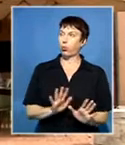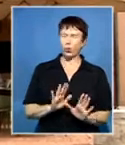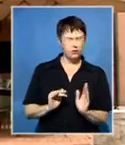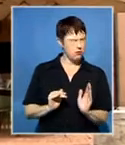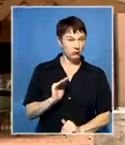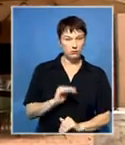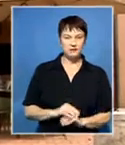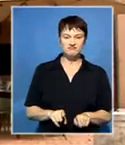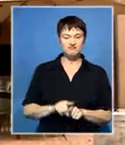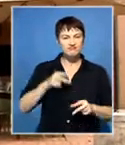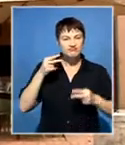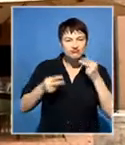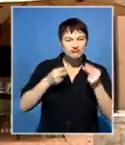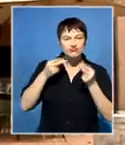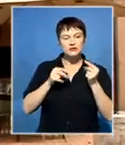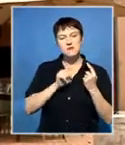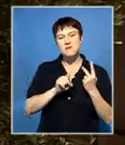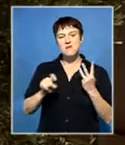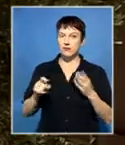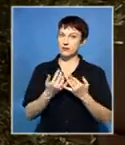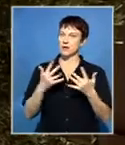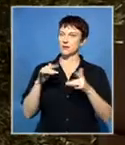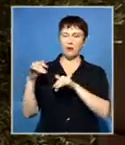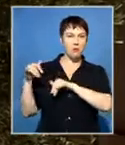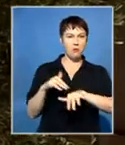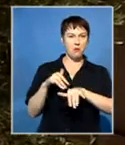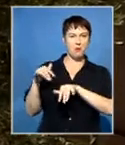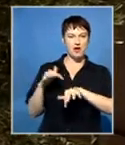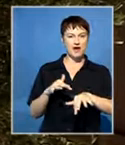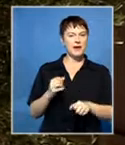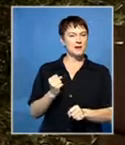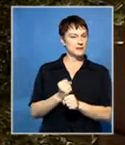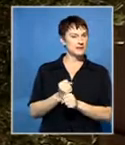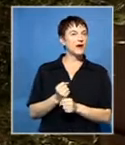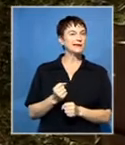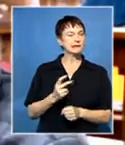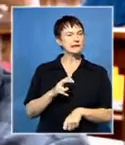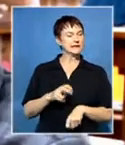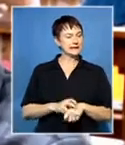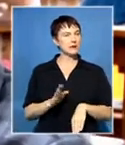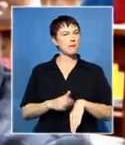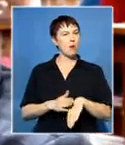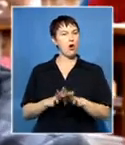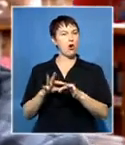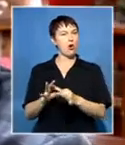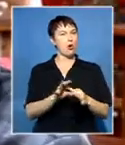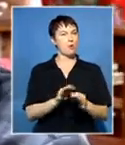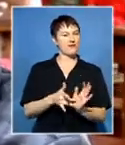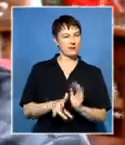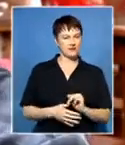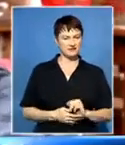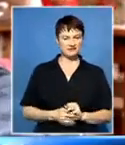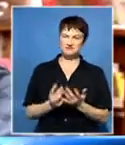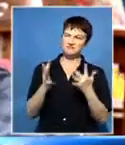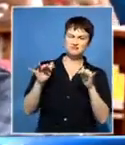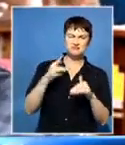Famous eateries are also a major drawcard and have boosted the demand for living space. I've heard others, they'll